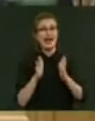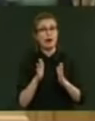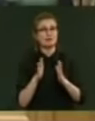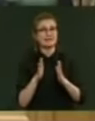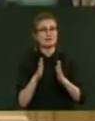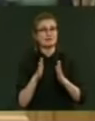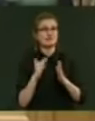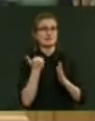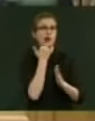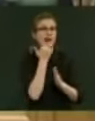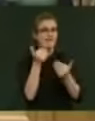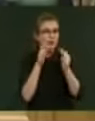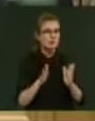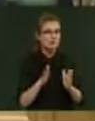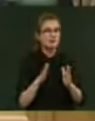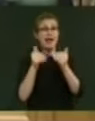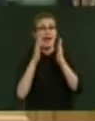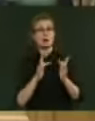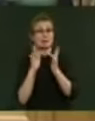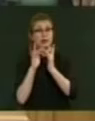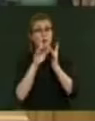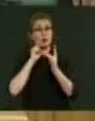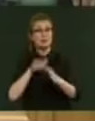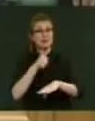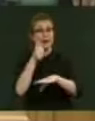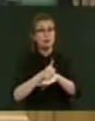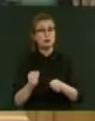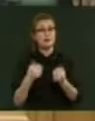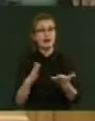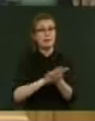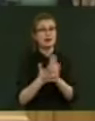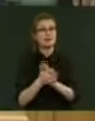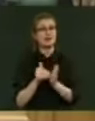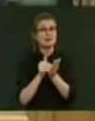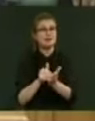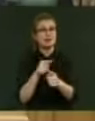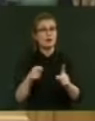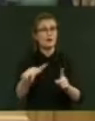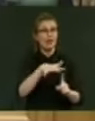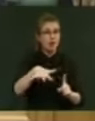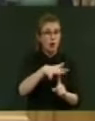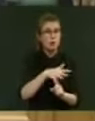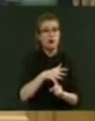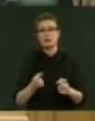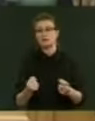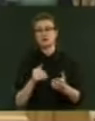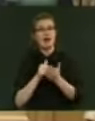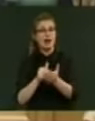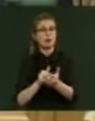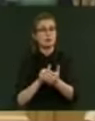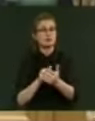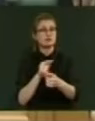be established to provide practical assistance to whānau and progress the housing aspirations of Māori. Budget 2015